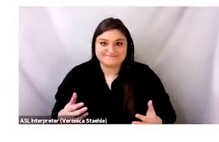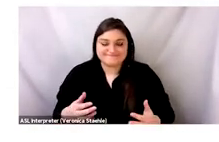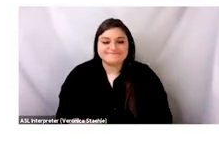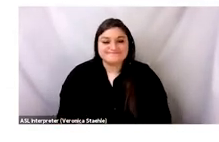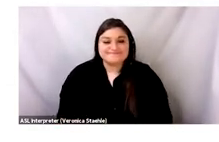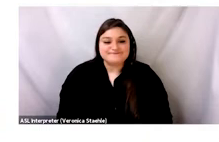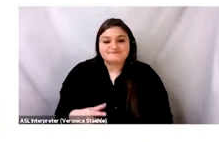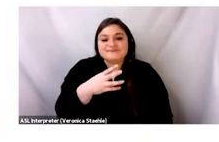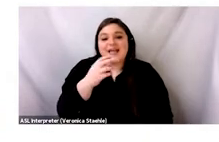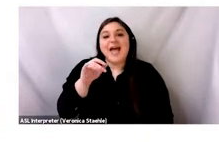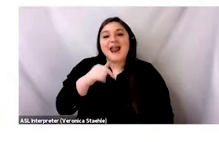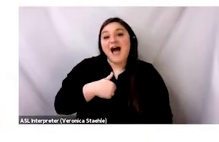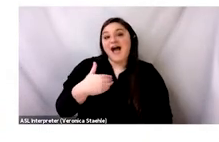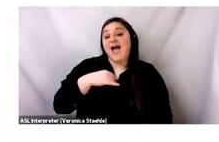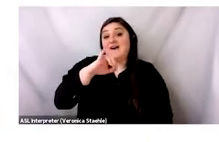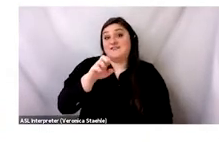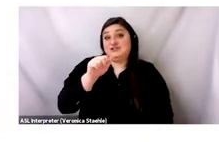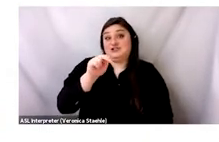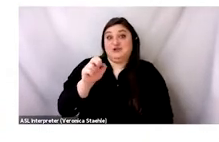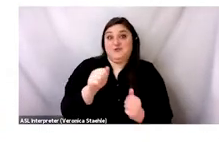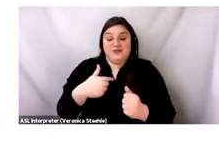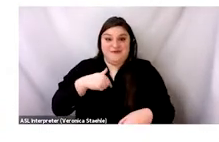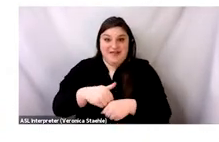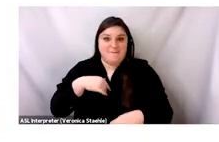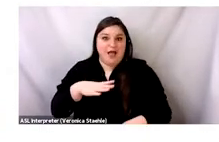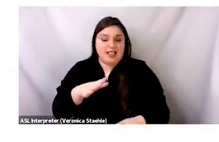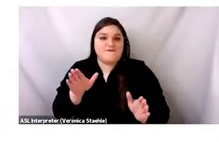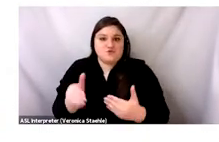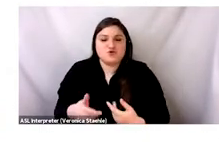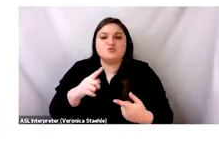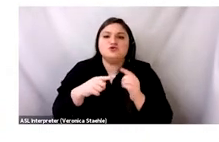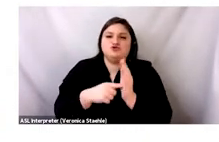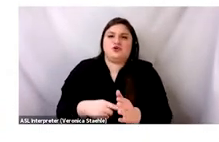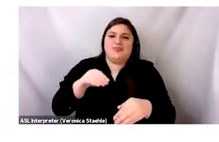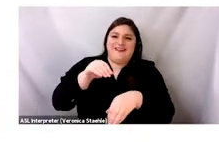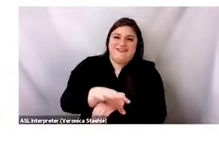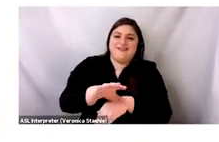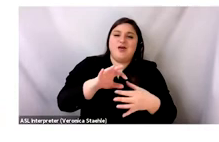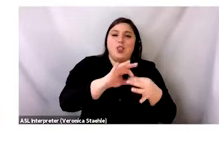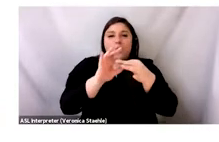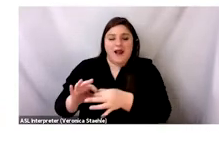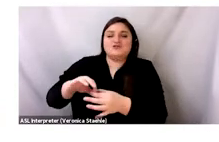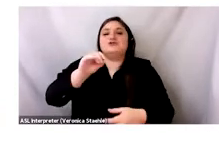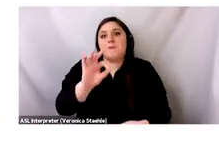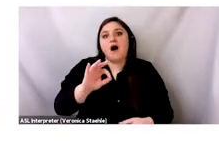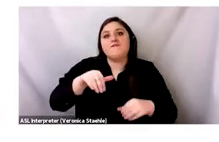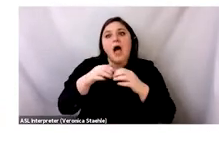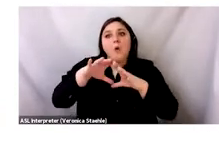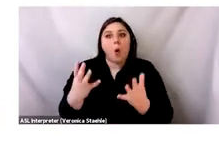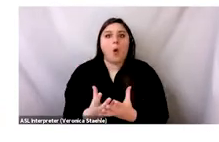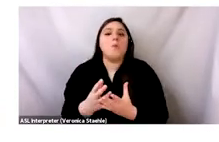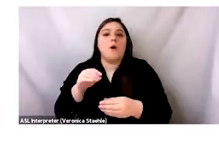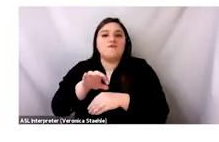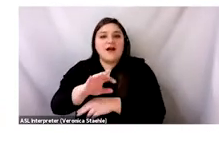as an artifact, basically, of the globalized fashion industry. And I begin my presentation with Abena and Kevin